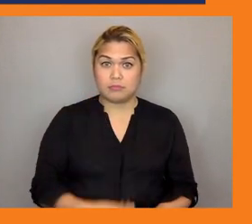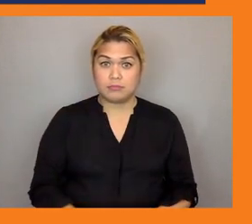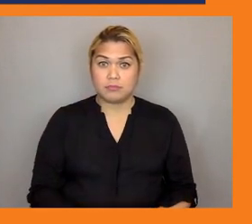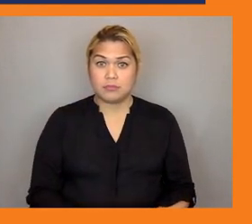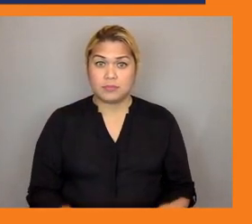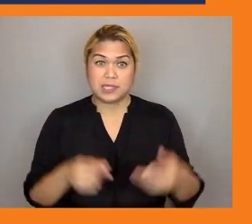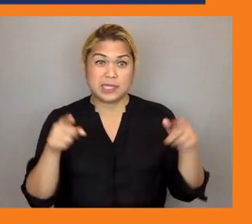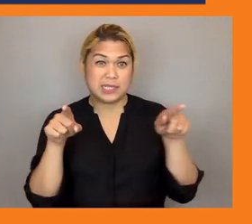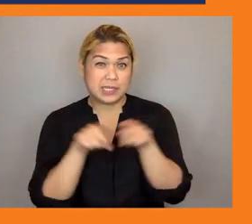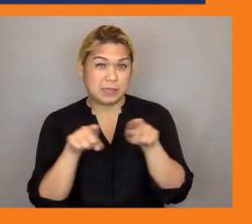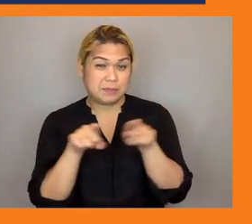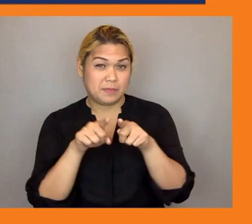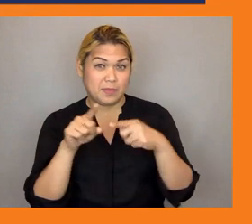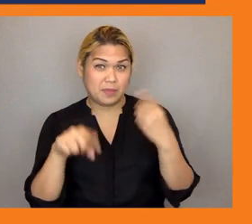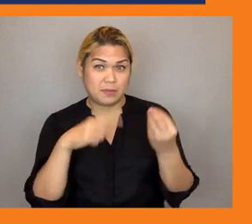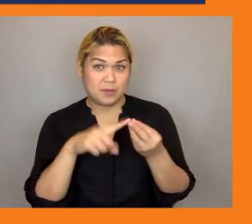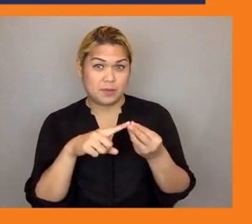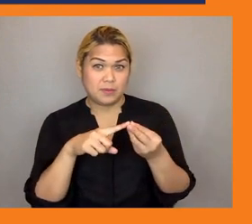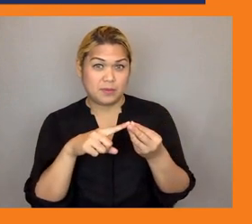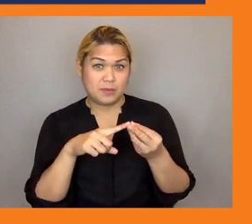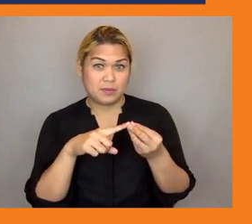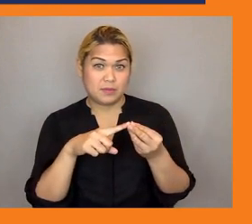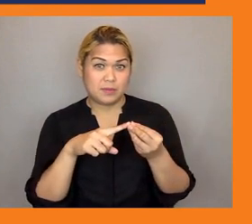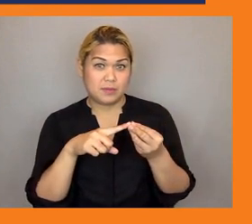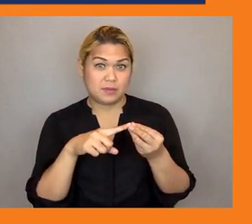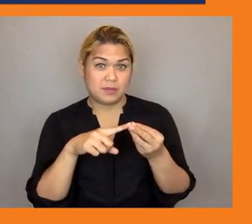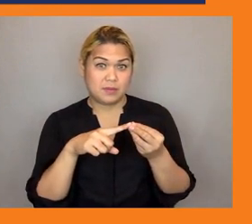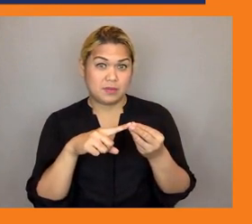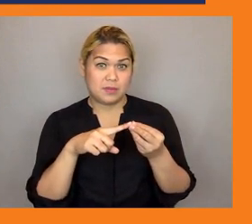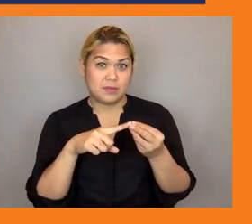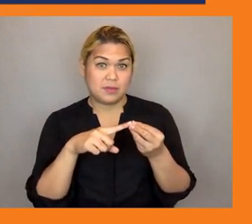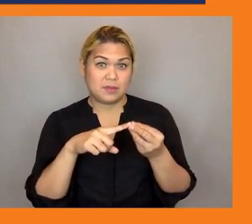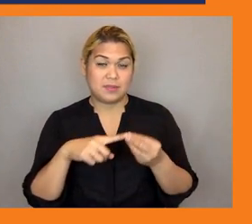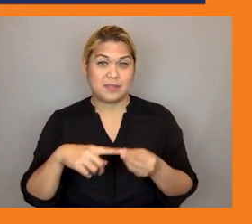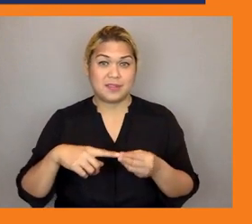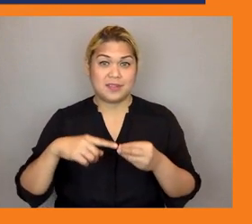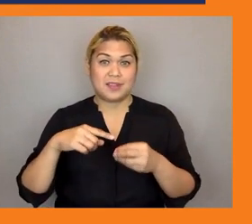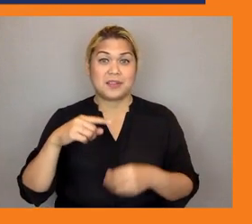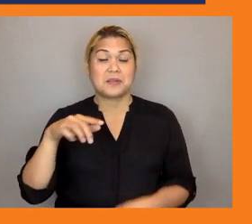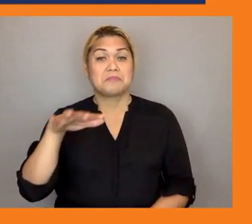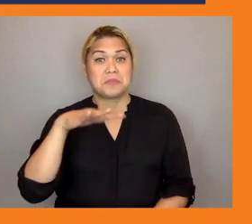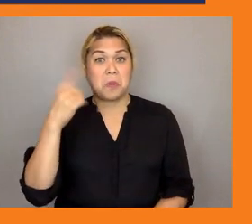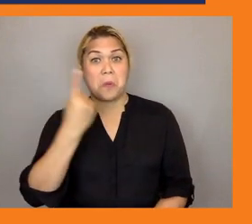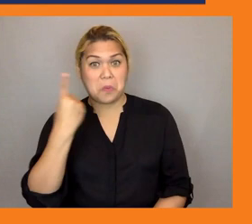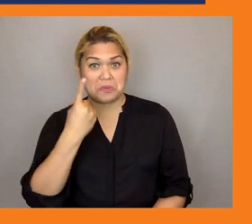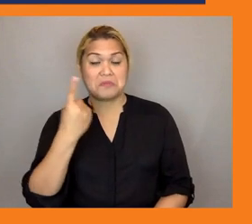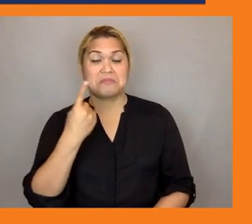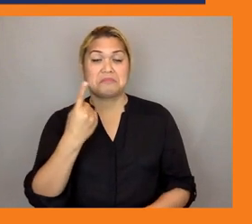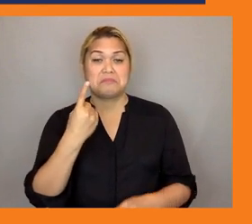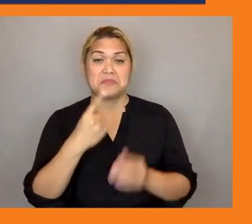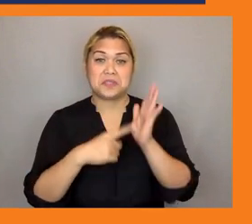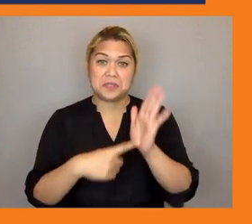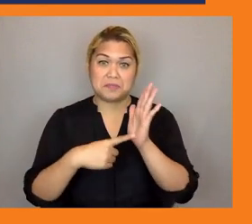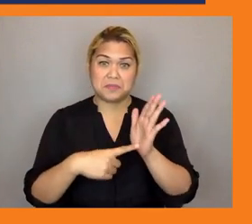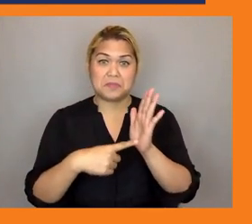to it or that are reliant on on on water whether it's agriculture or fisheries or or other important sectors that